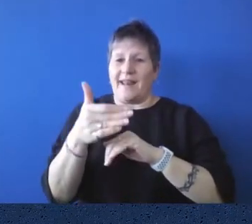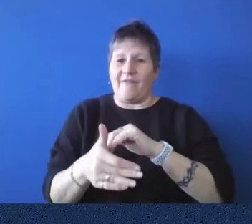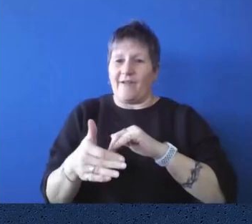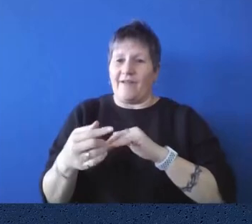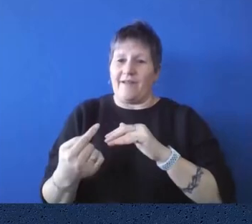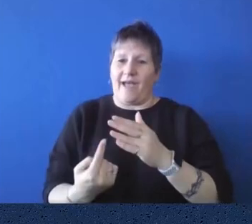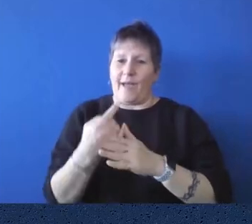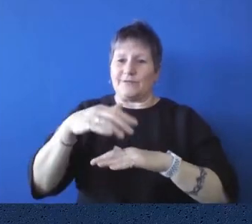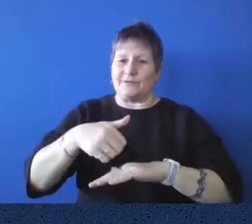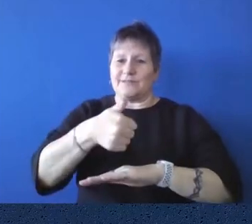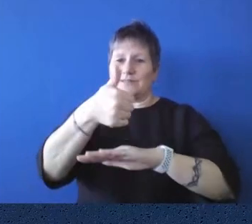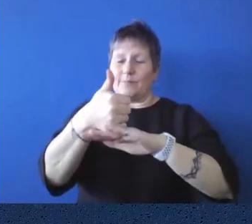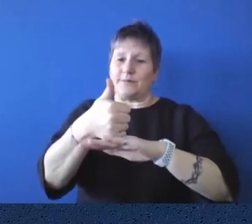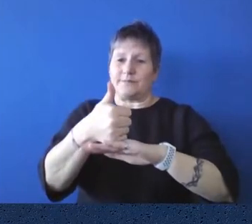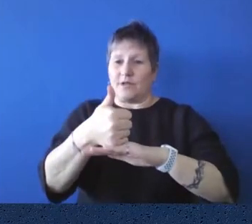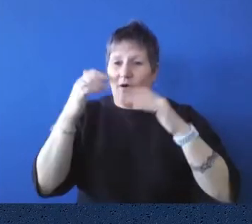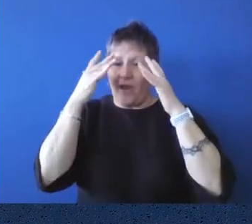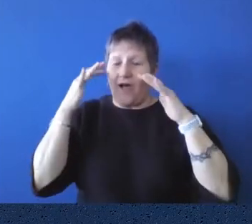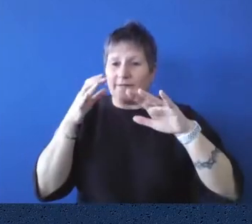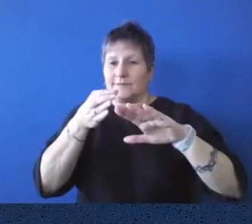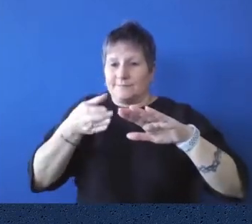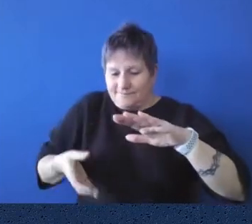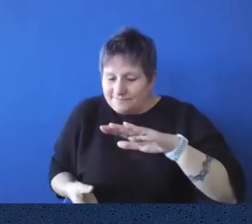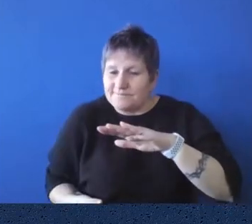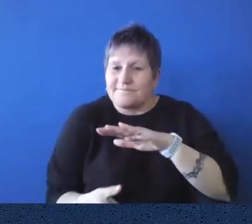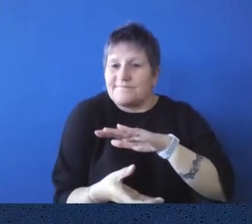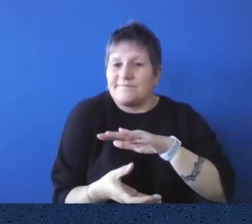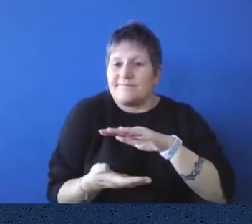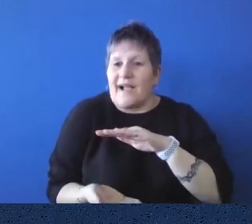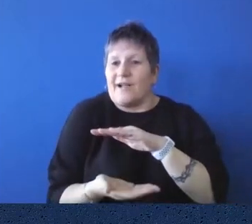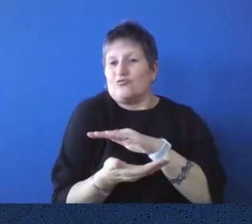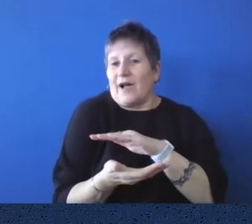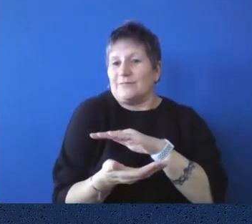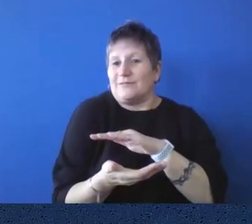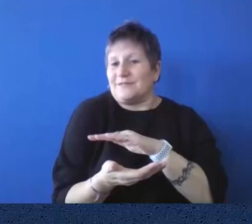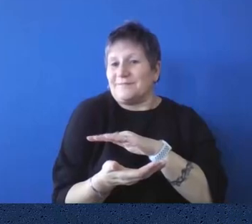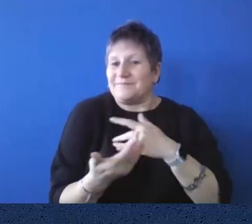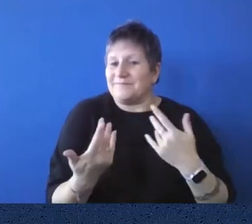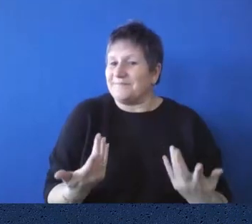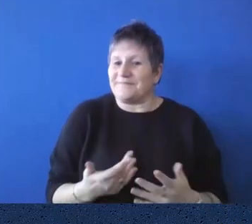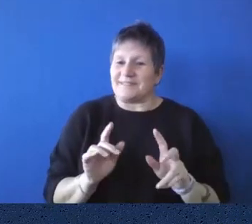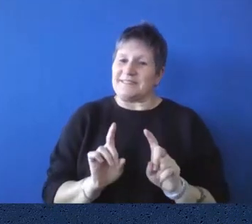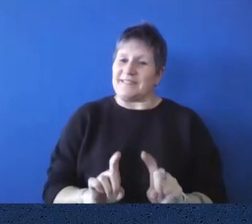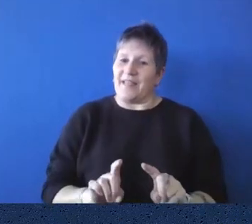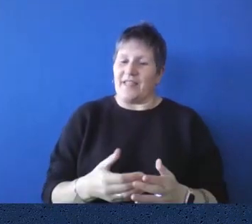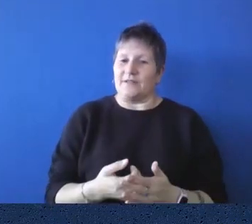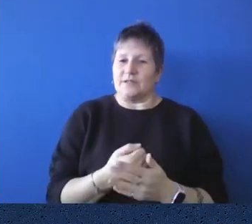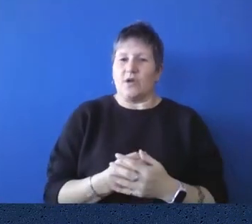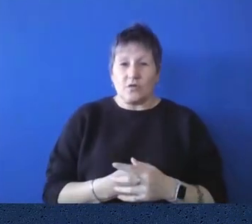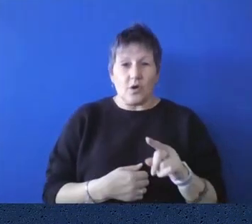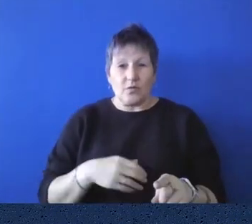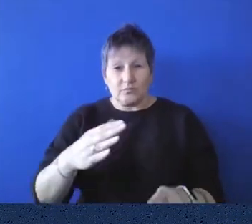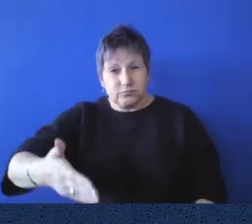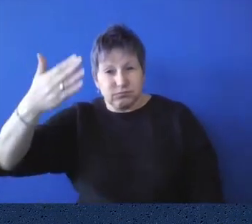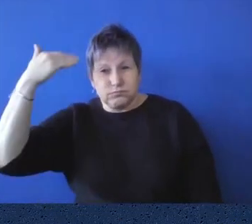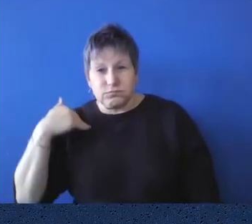steps of parliament house where so many other treasures have found their fate. And so, so there would have been two enormous copper lions